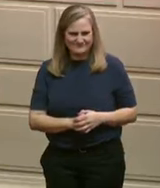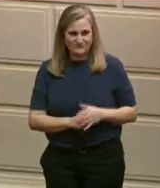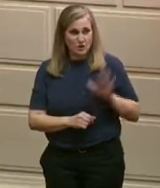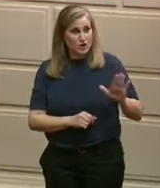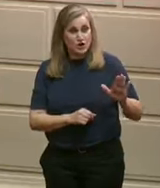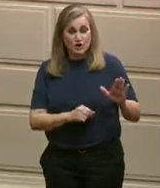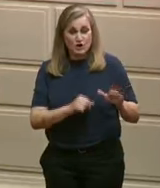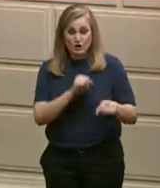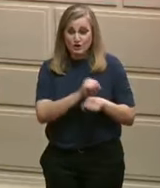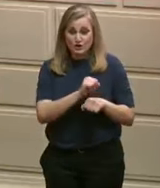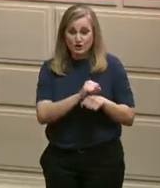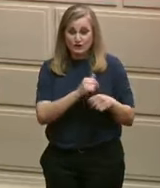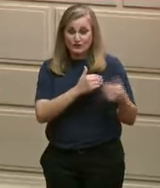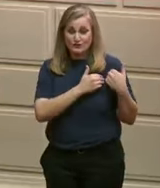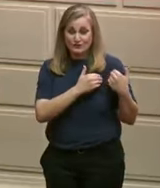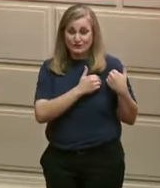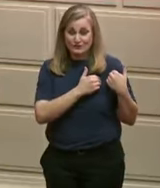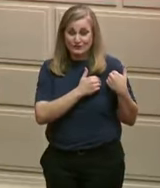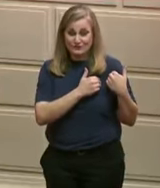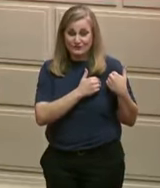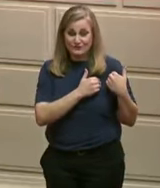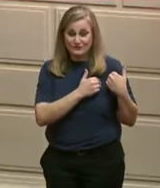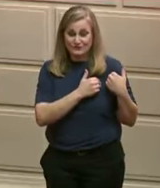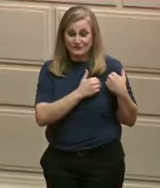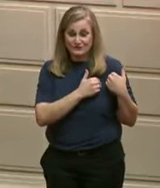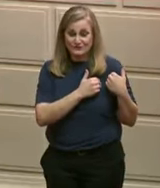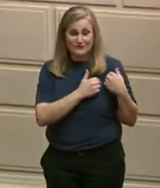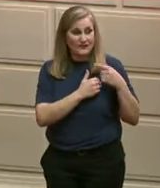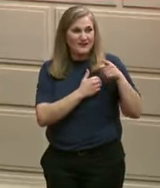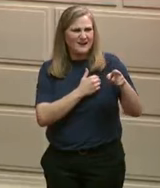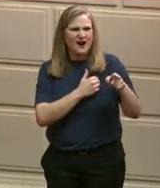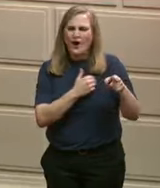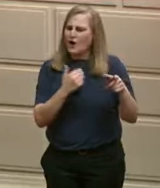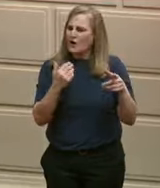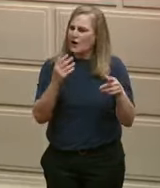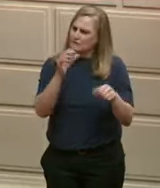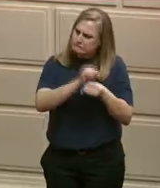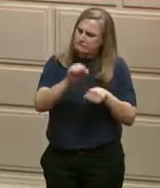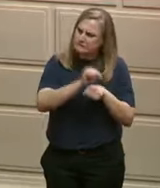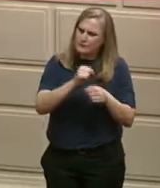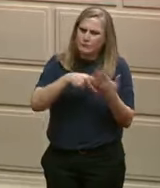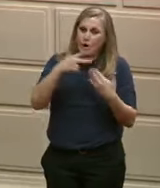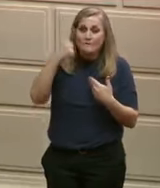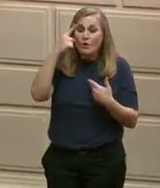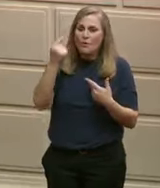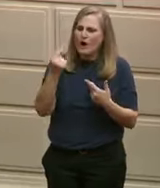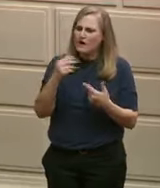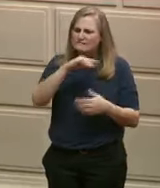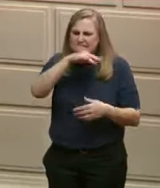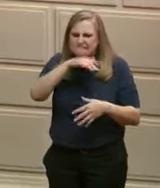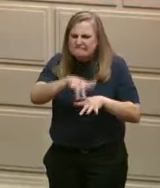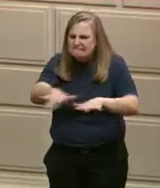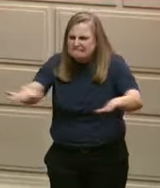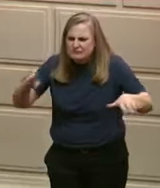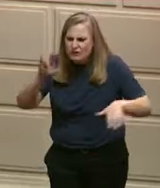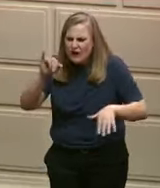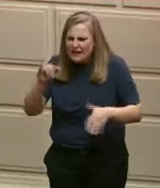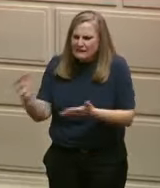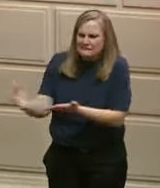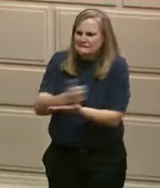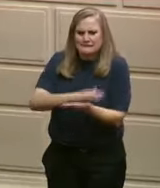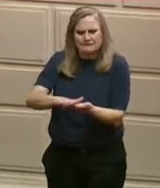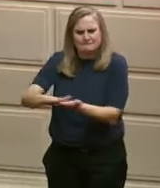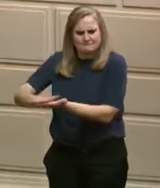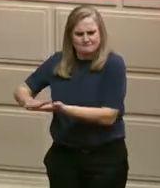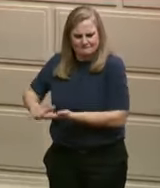pledge to keep our state clean. The budget I will submit to the General Assembly will include additional resources to make that